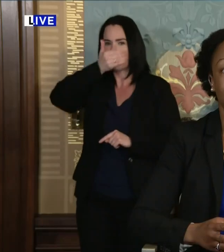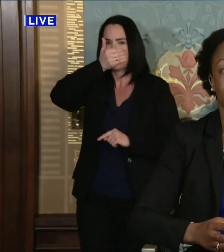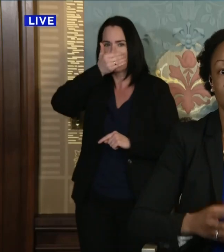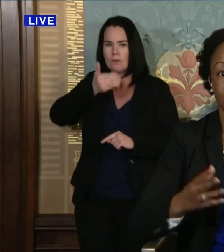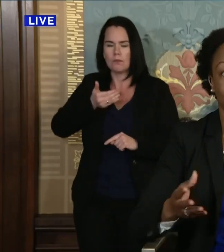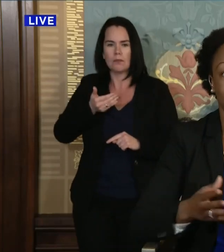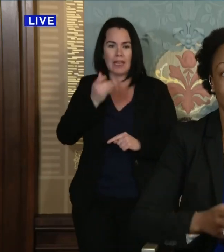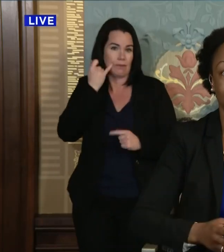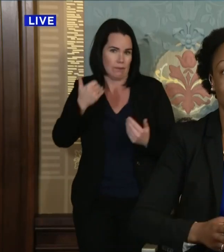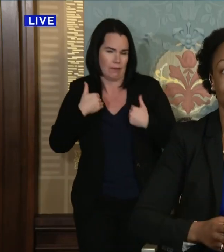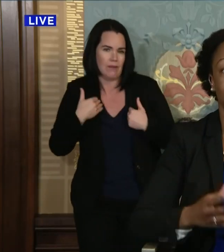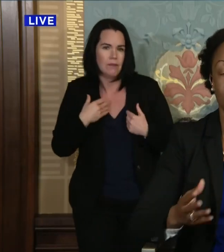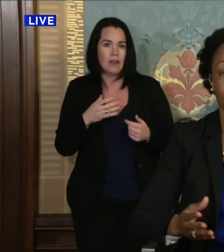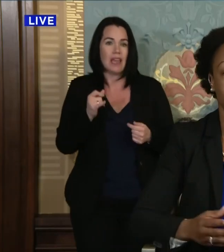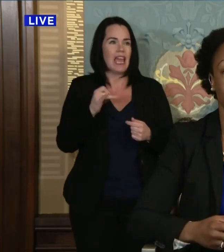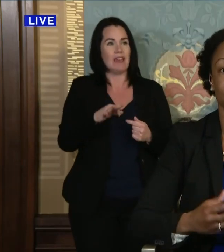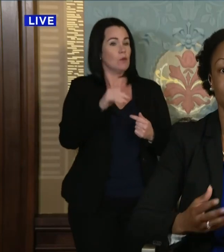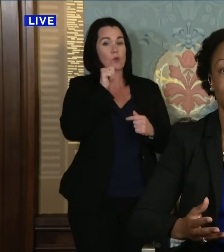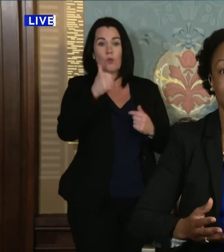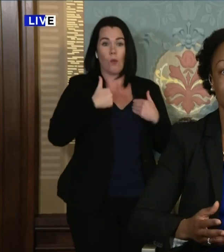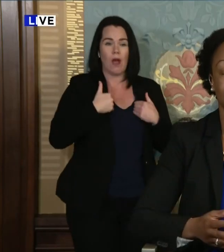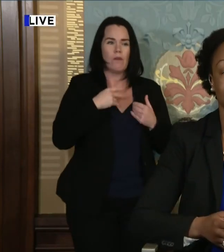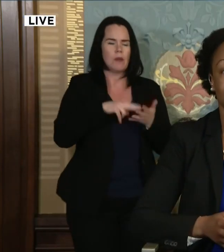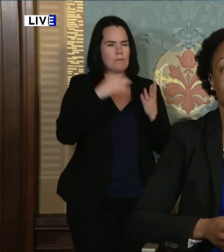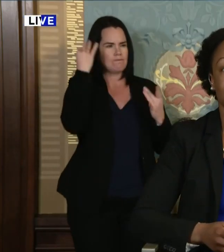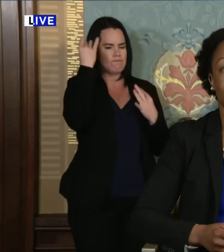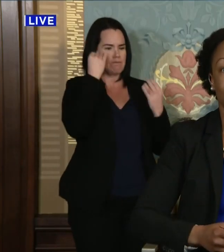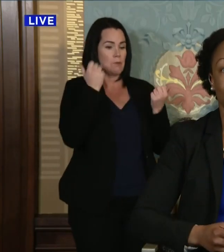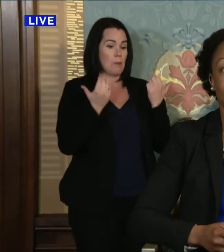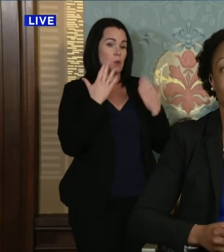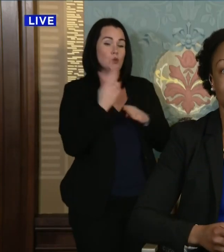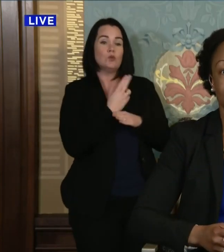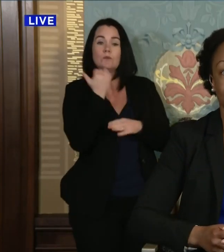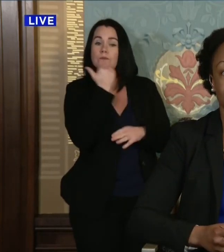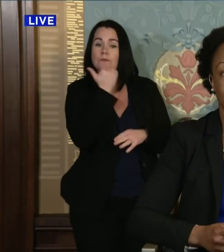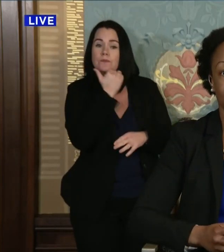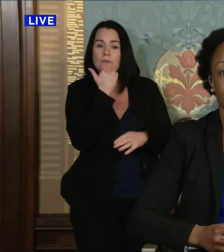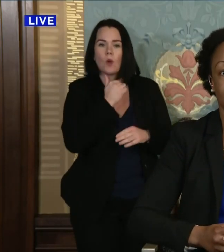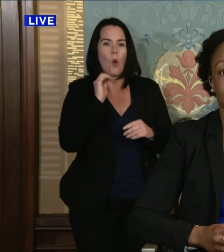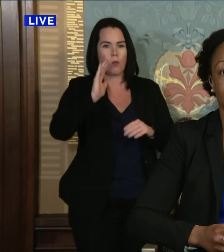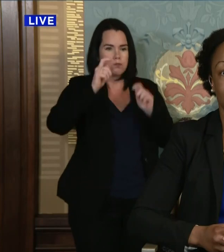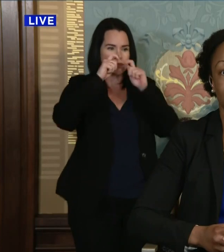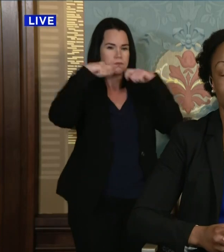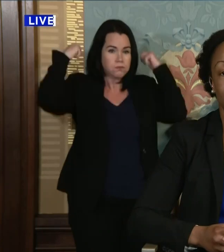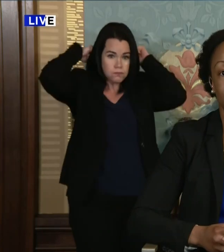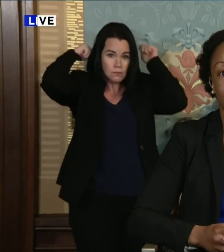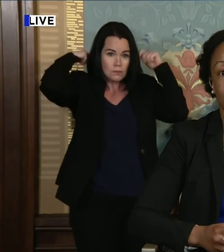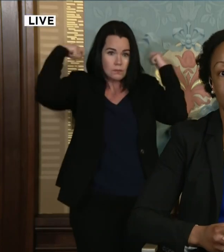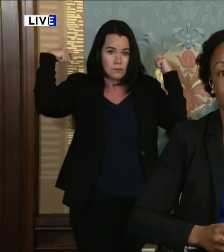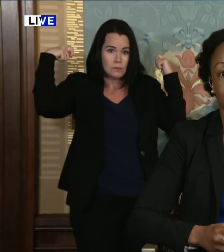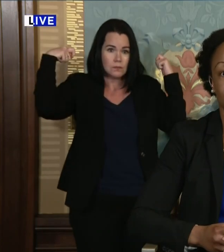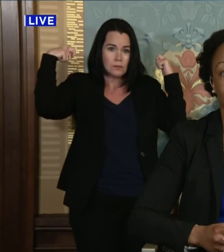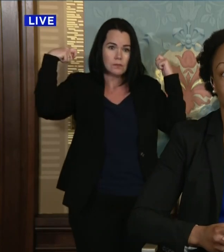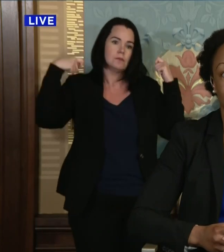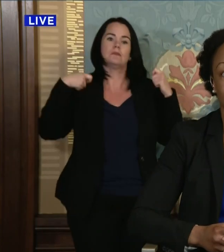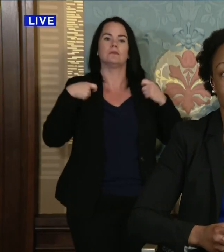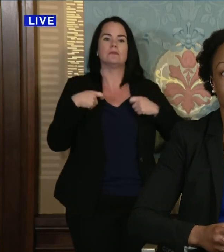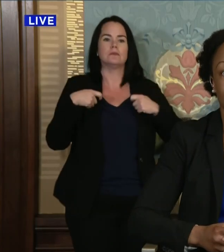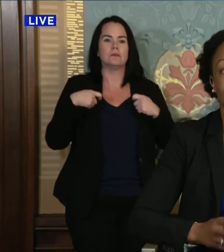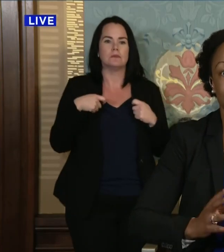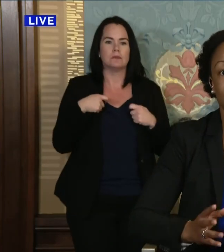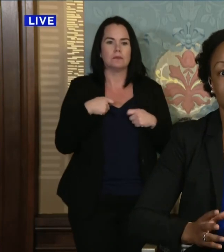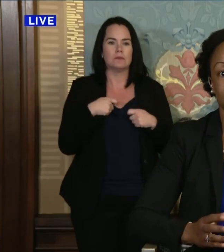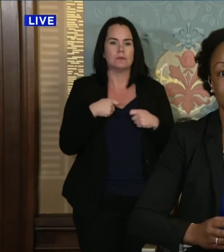thinking about making one out of, out of cloth or using a bandana. So we absolutely should be thinking about, uh, our social